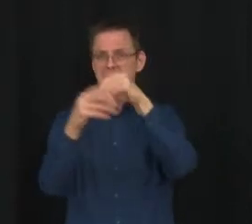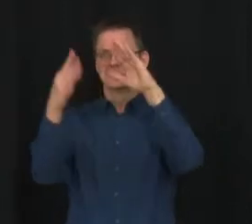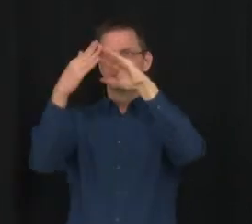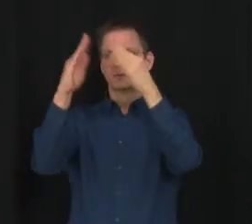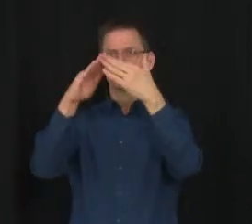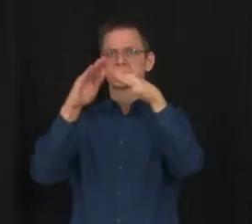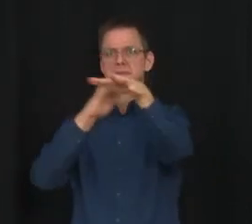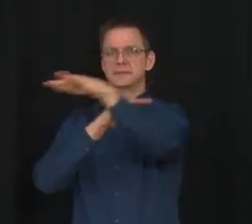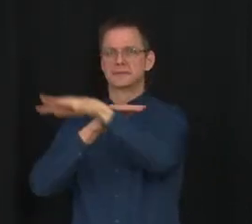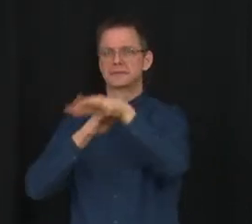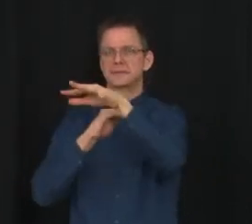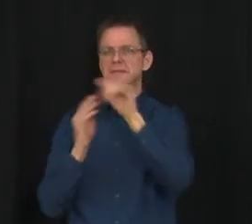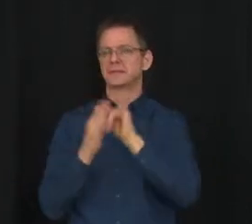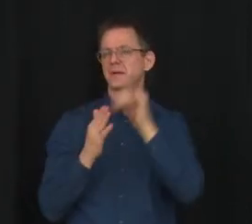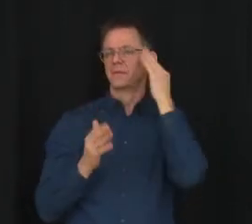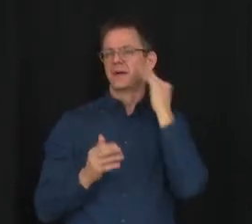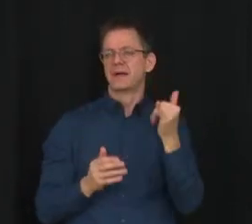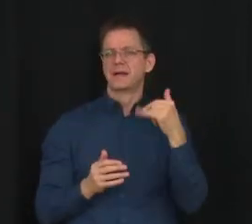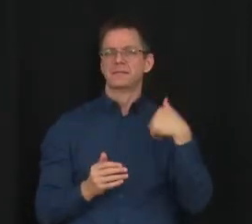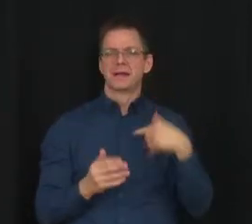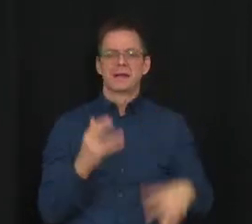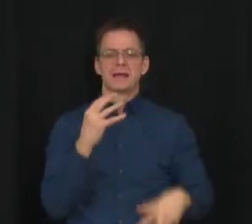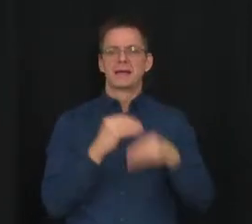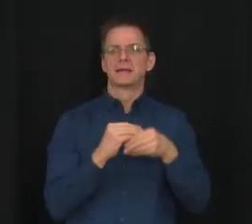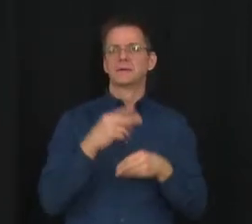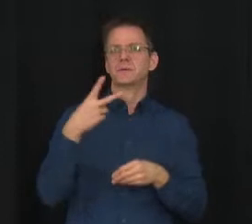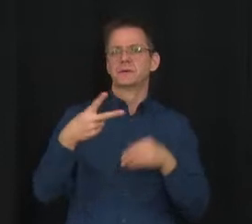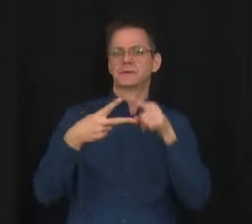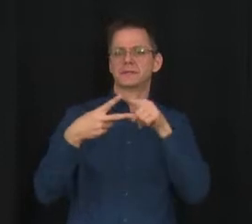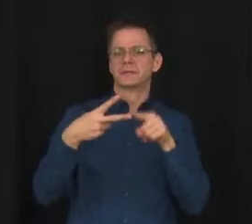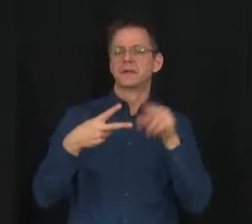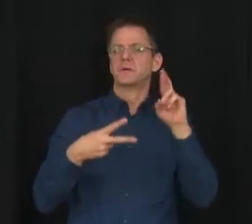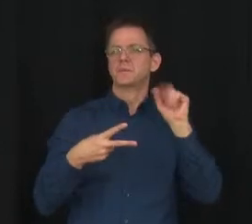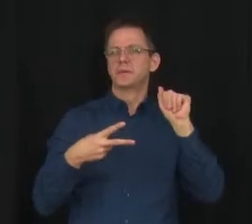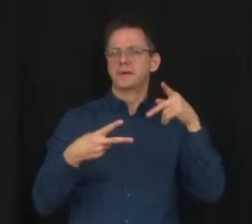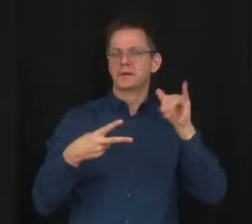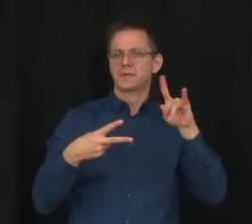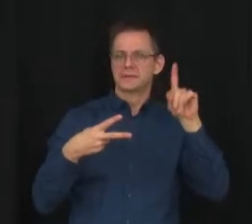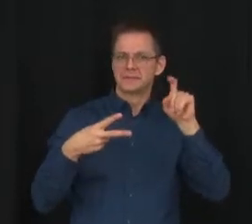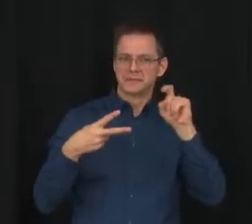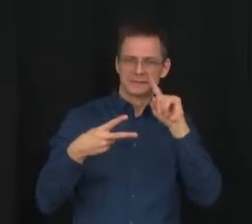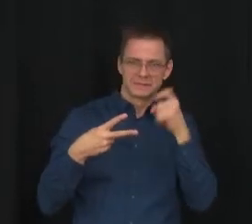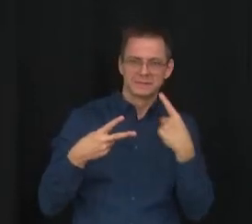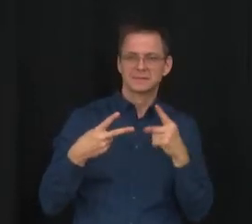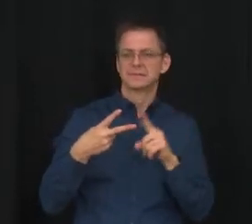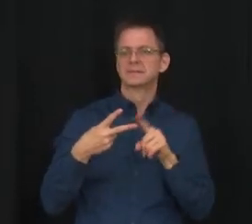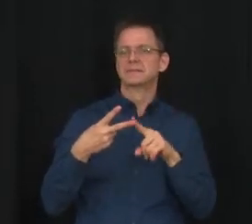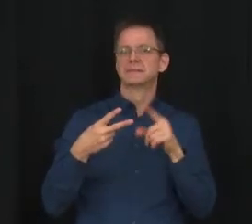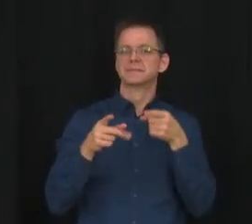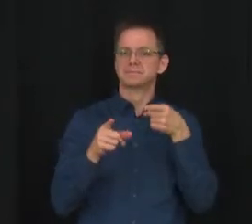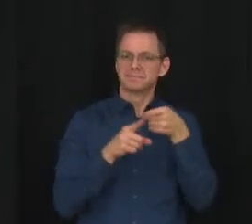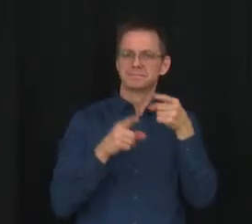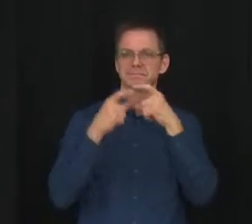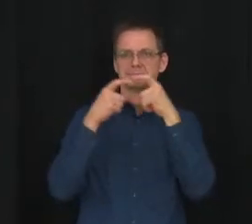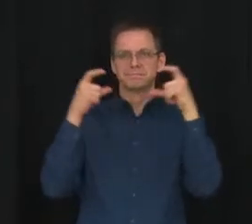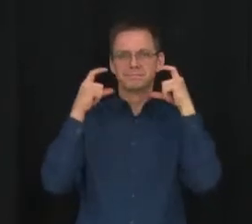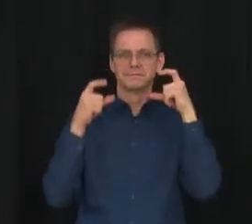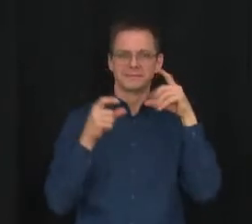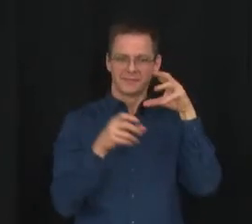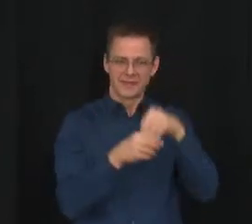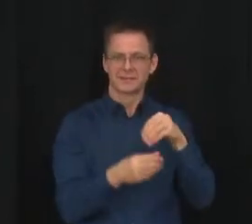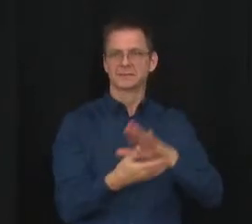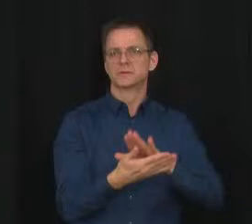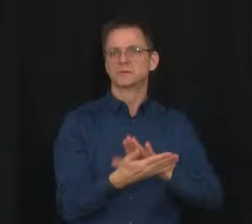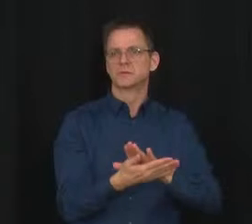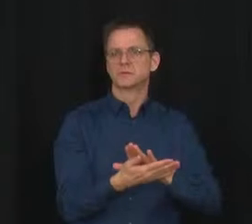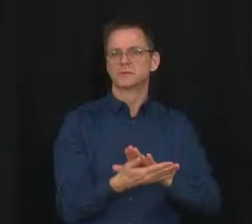schools. However, the individual risk of Omicron in terms of severity does seem to be lower. So with respect